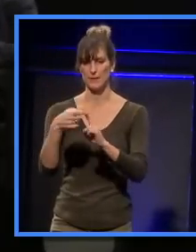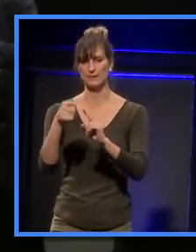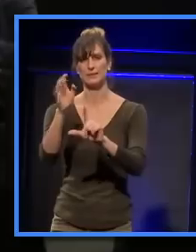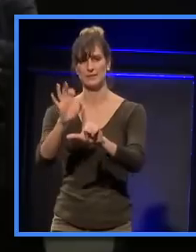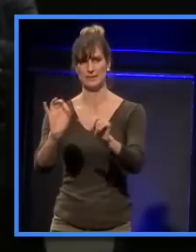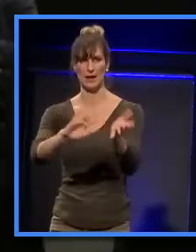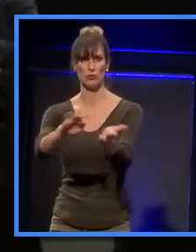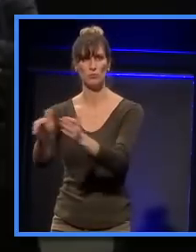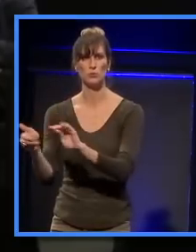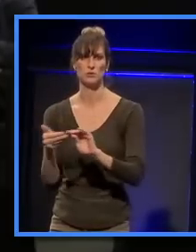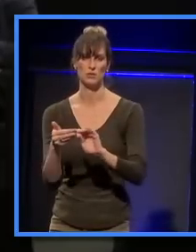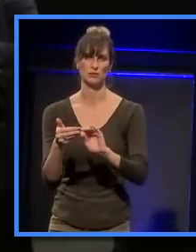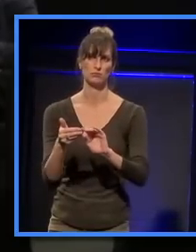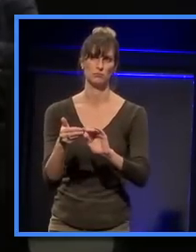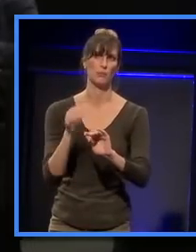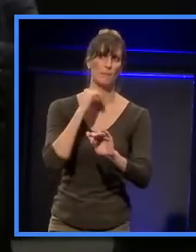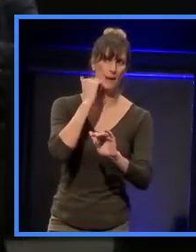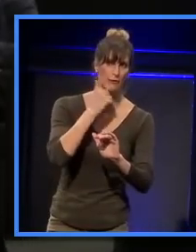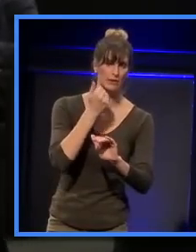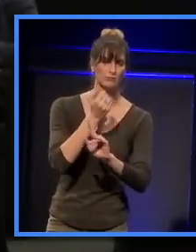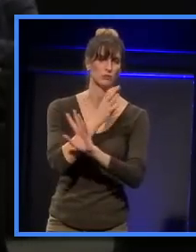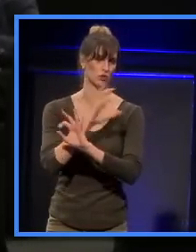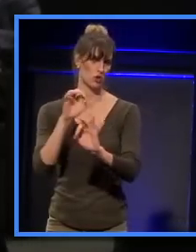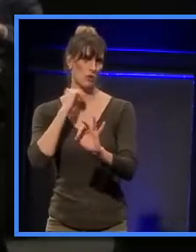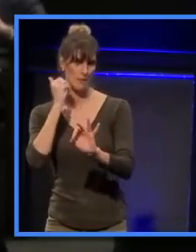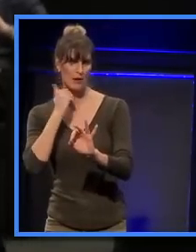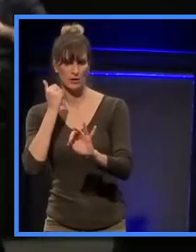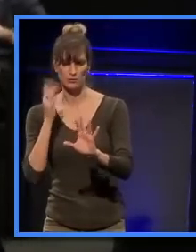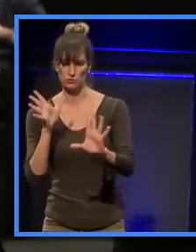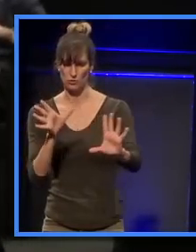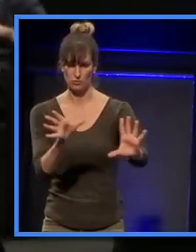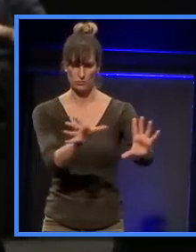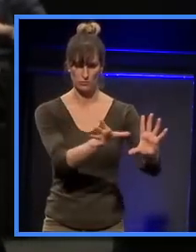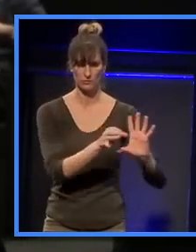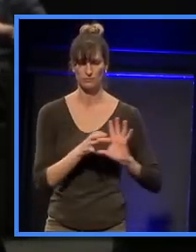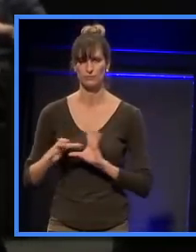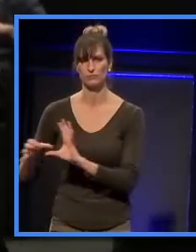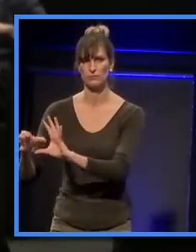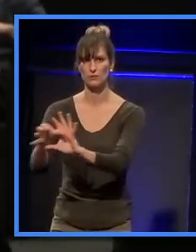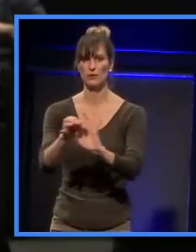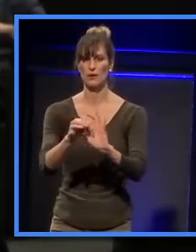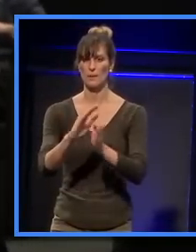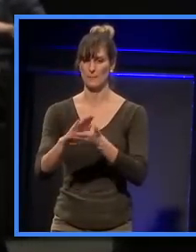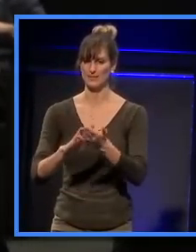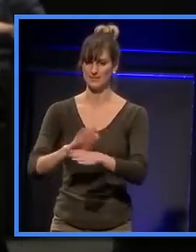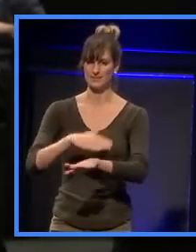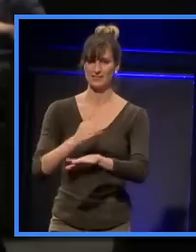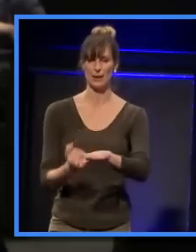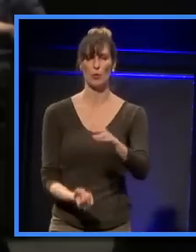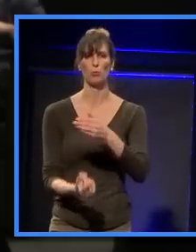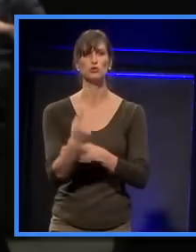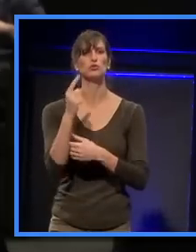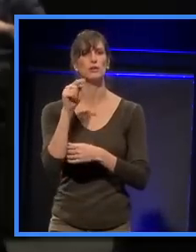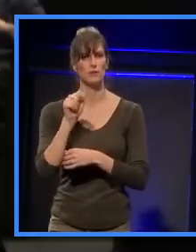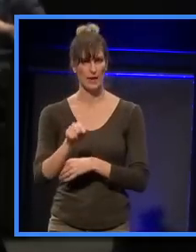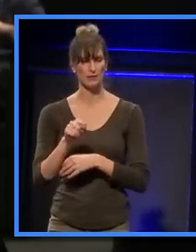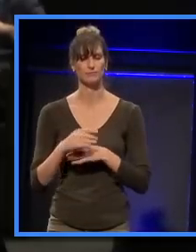non-Māori, and just providing a framework by which those conversations can take place.